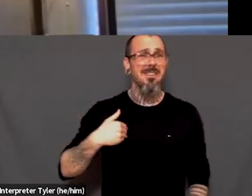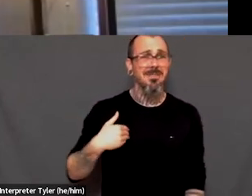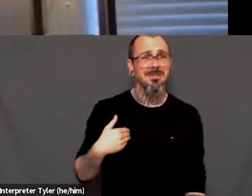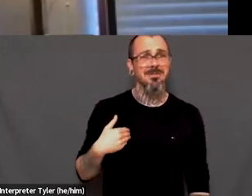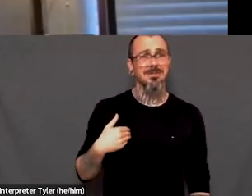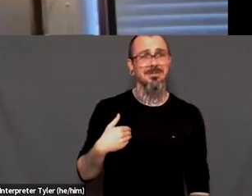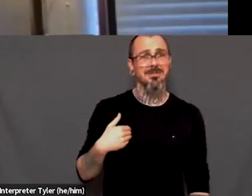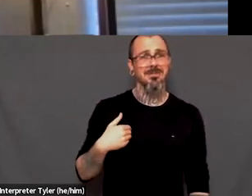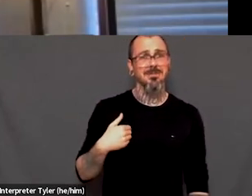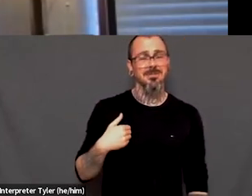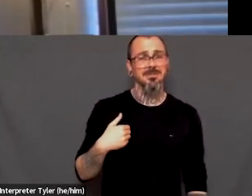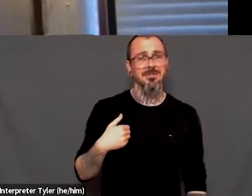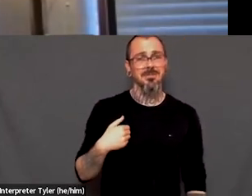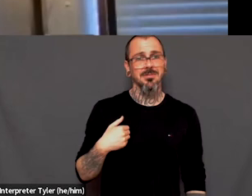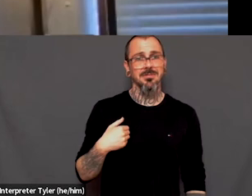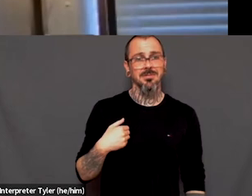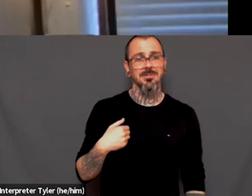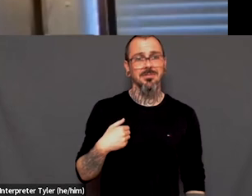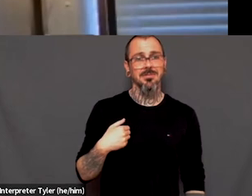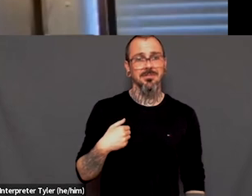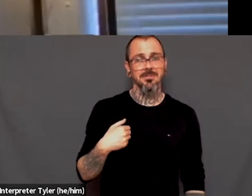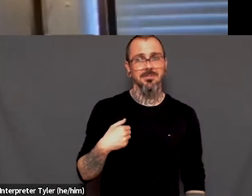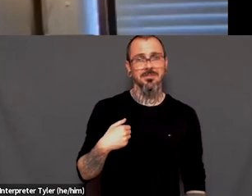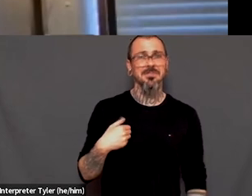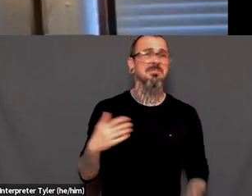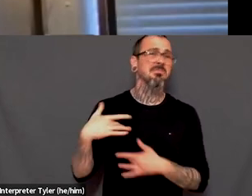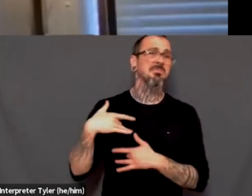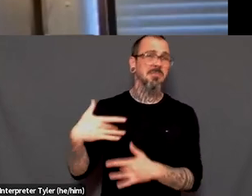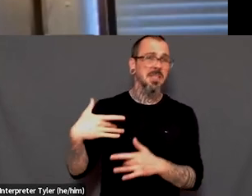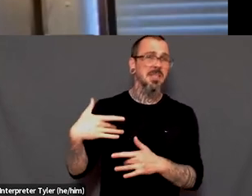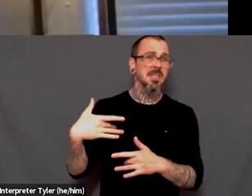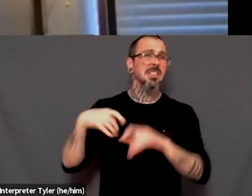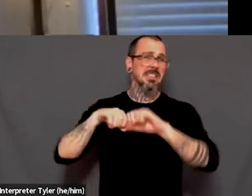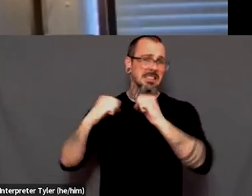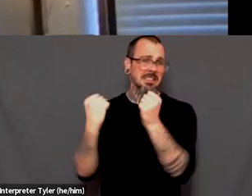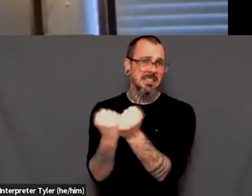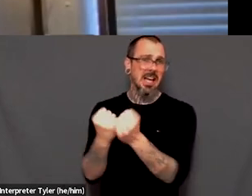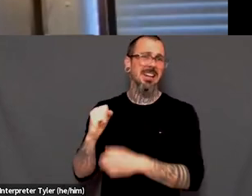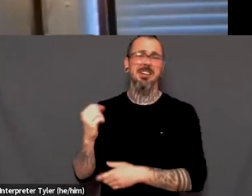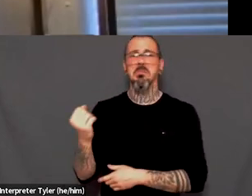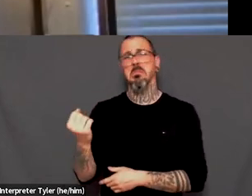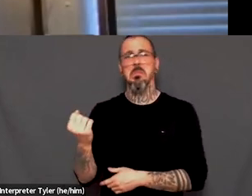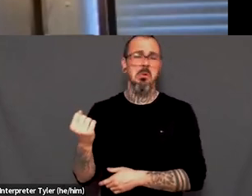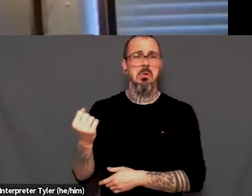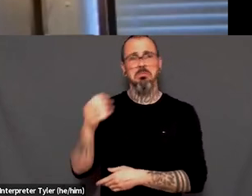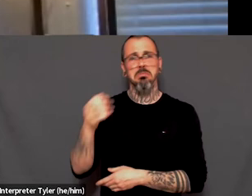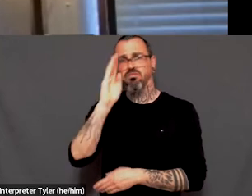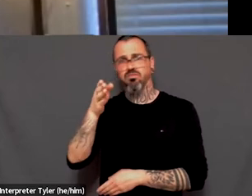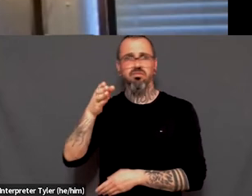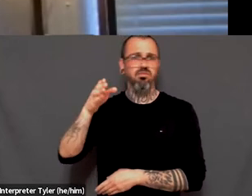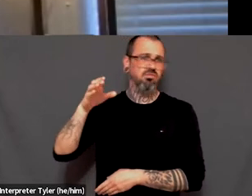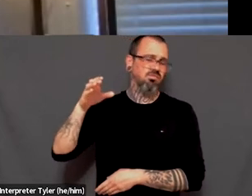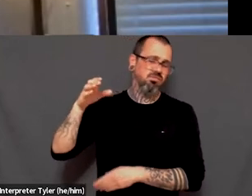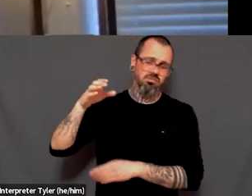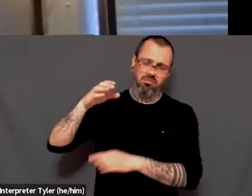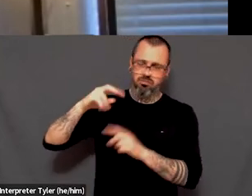conservative, like narratives that like exist so much in our society. And like, it's, it would,